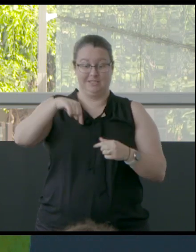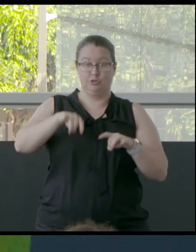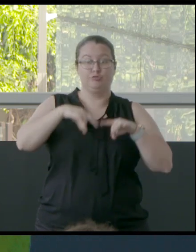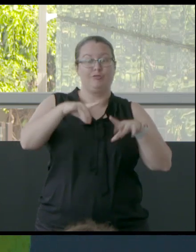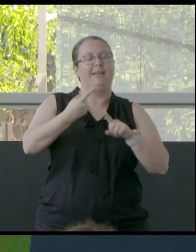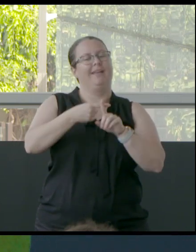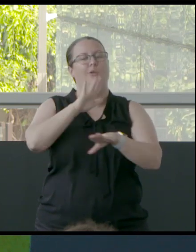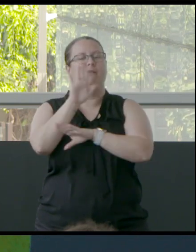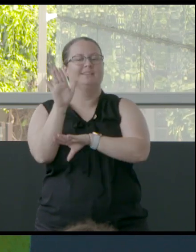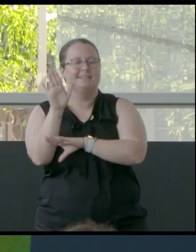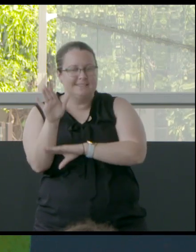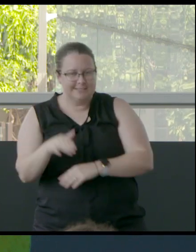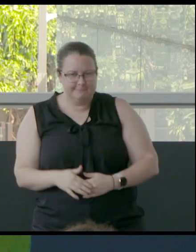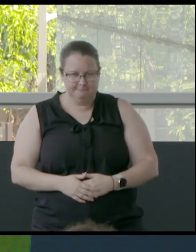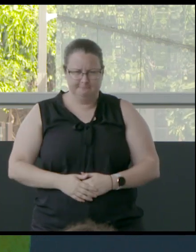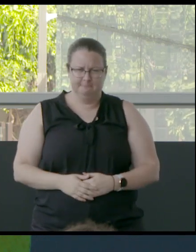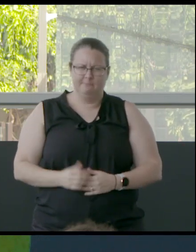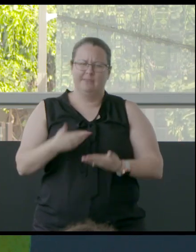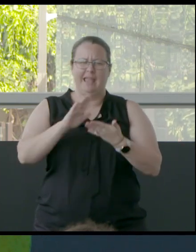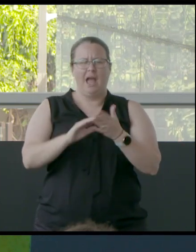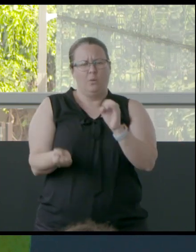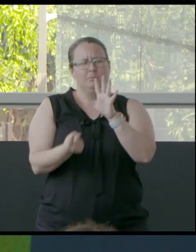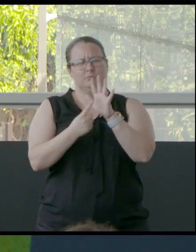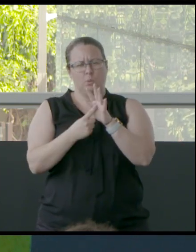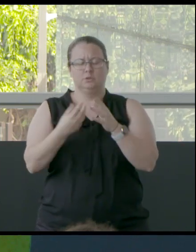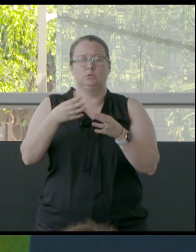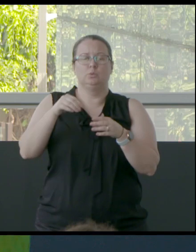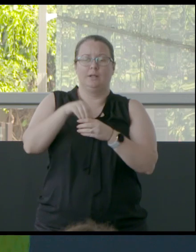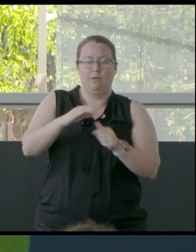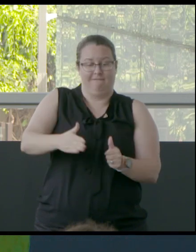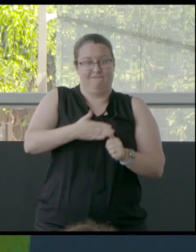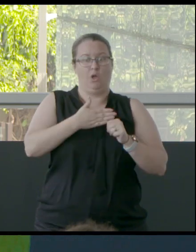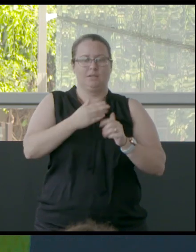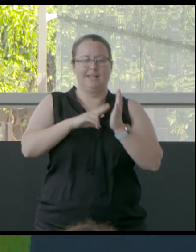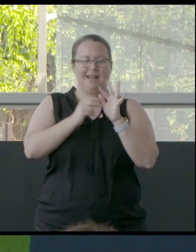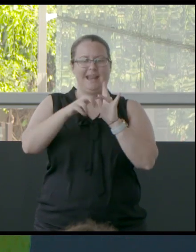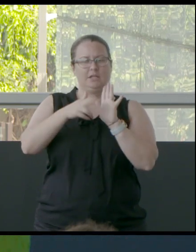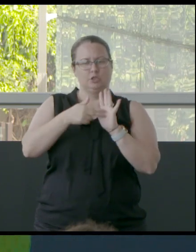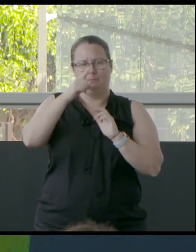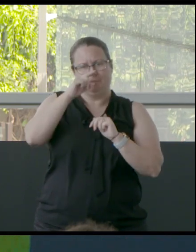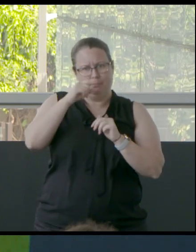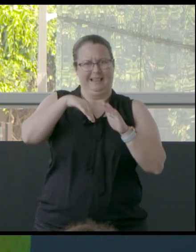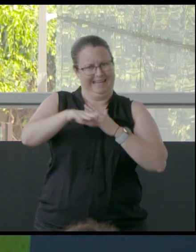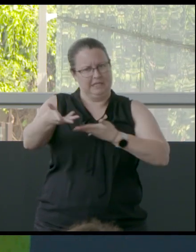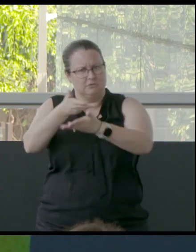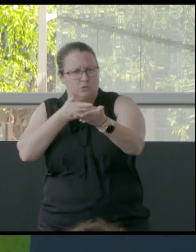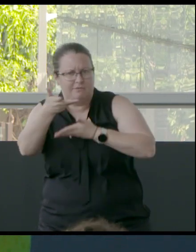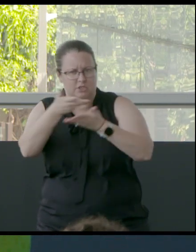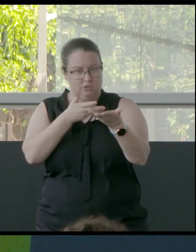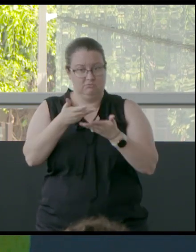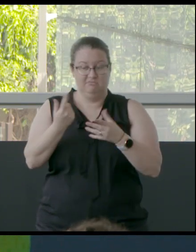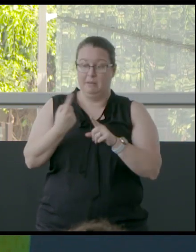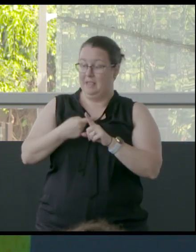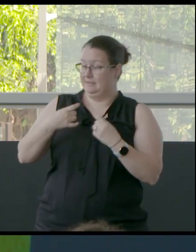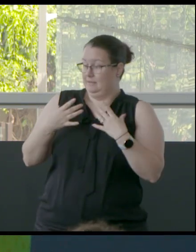importance of engaging First Nations voices in climate discourse and considering the role that art and artists